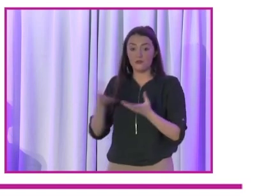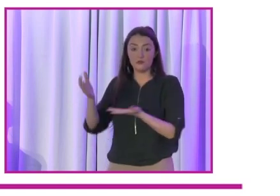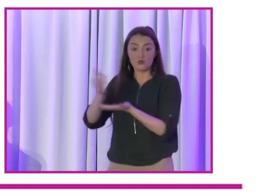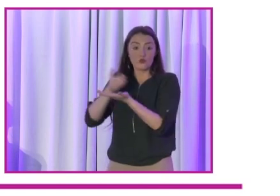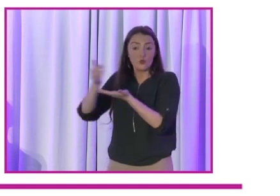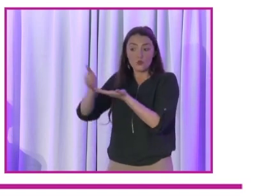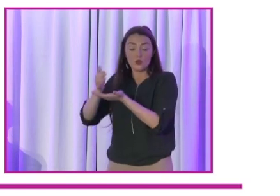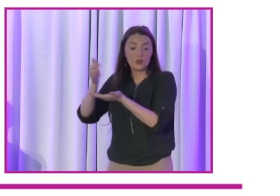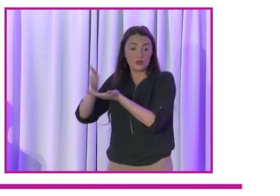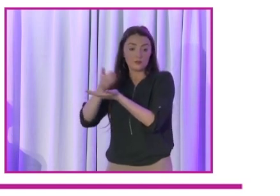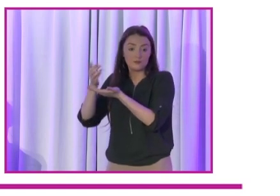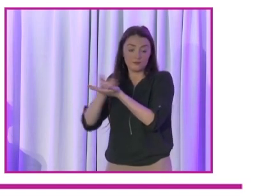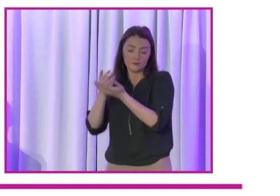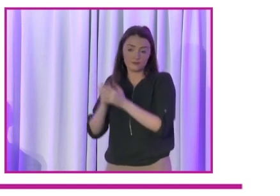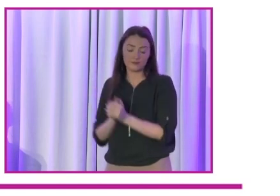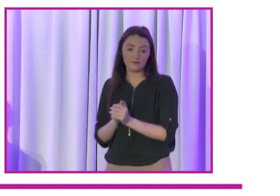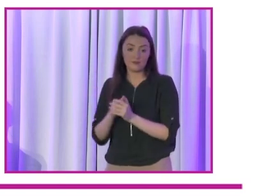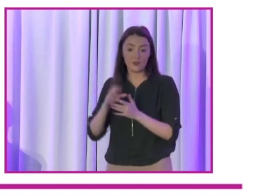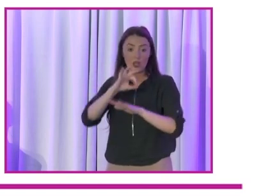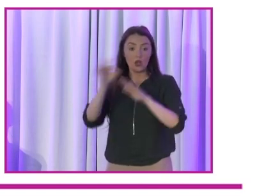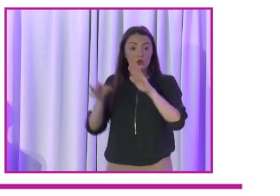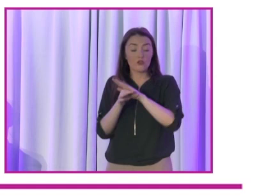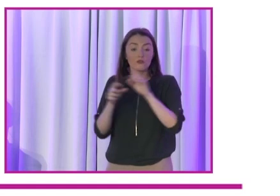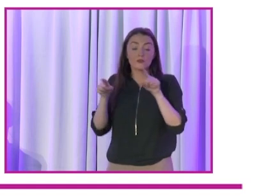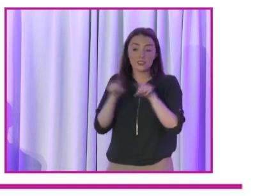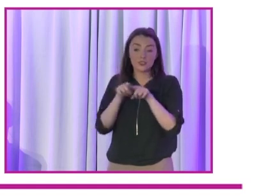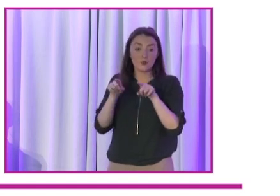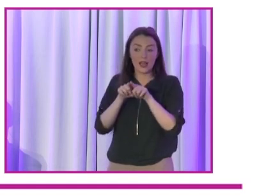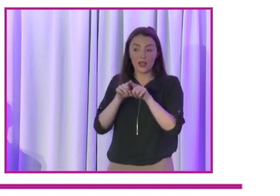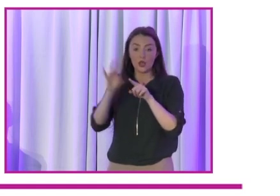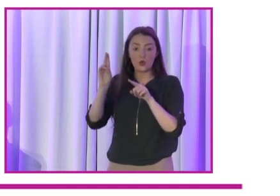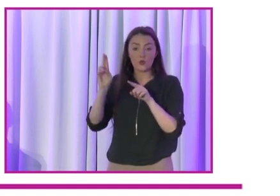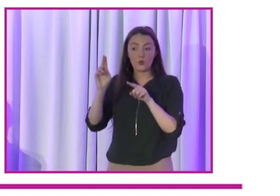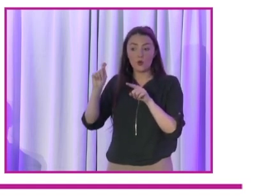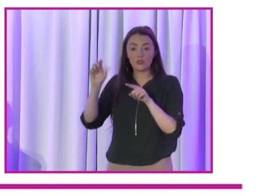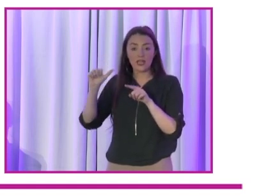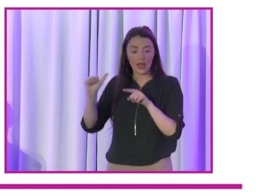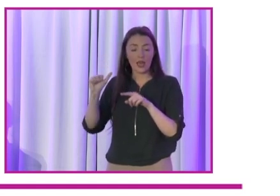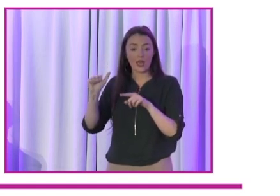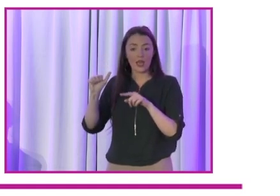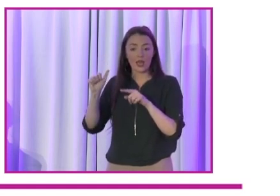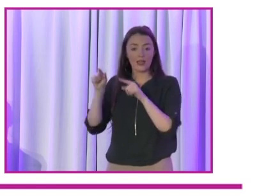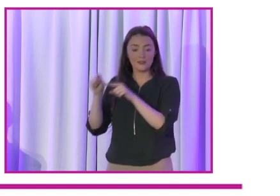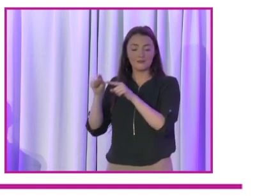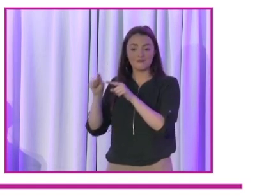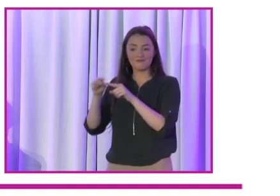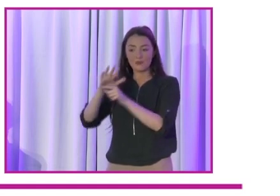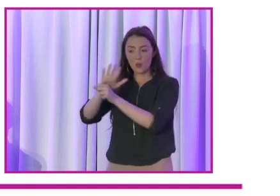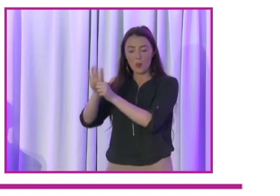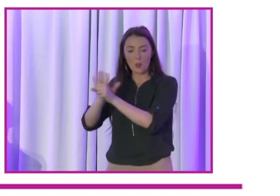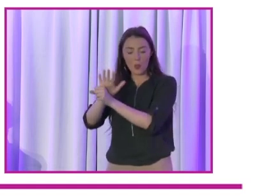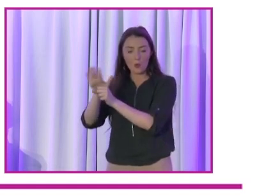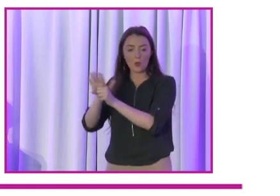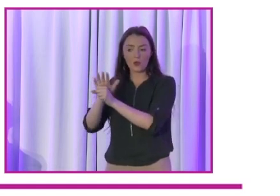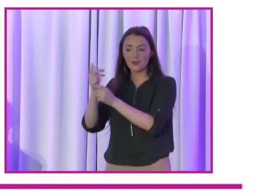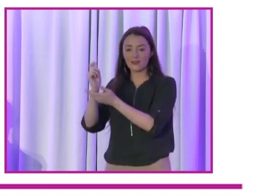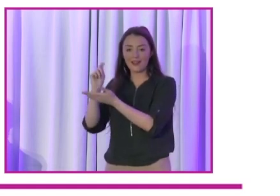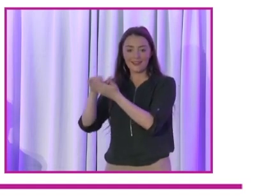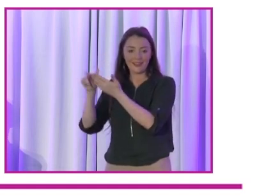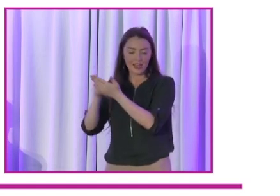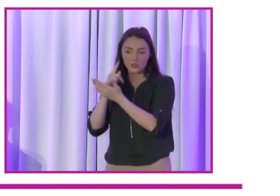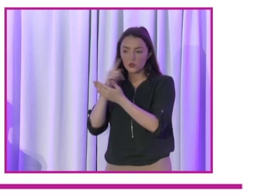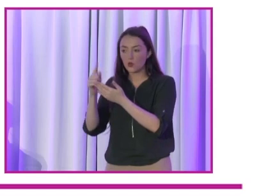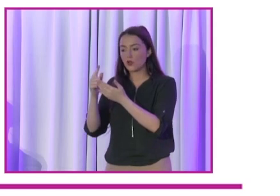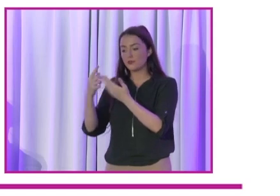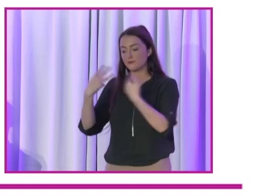Government, well actually government first, yeah, quotas. Quotas in local elections that would look at gender